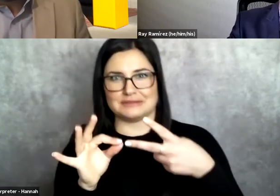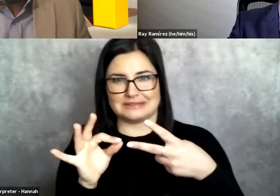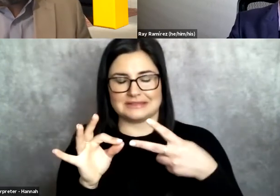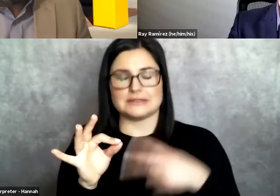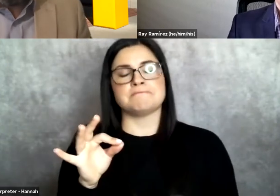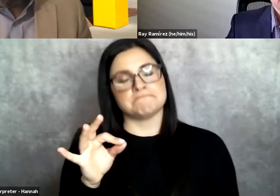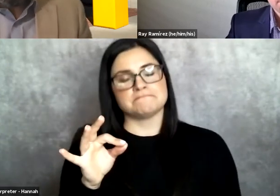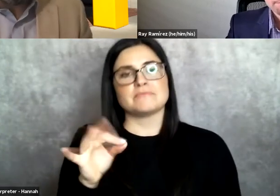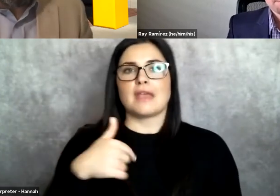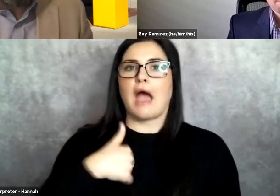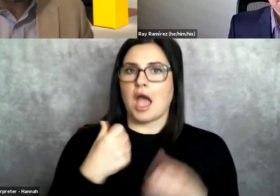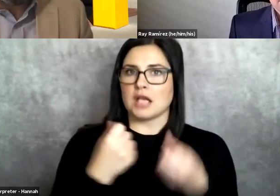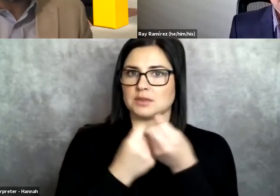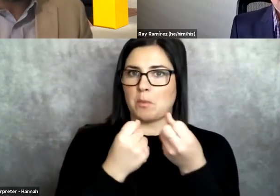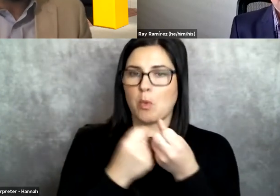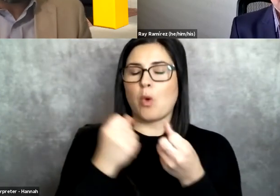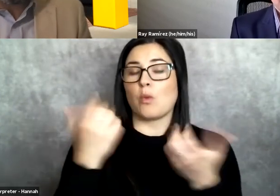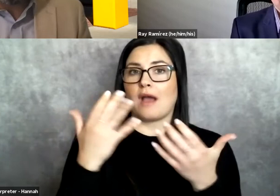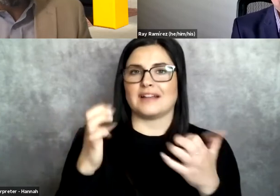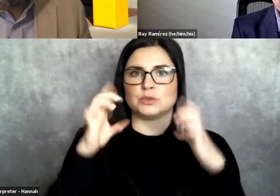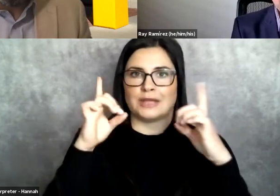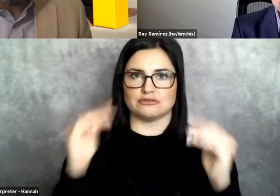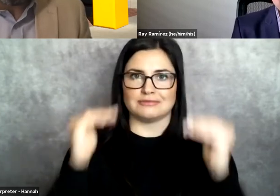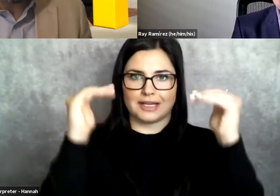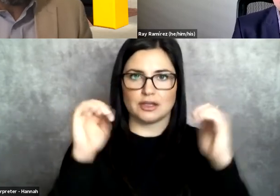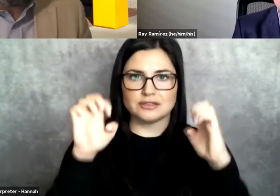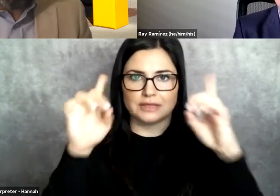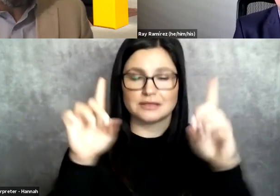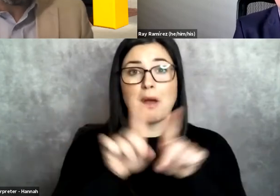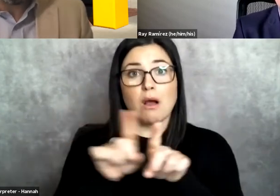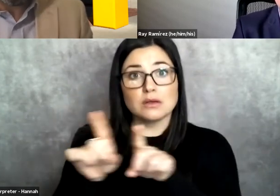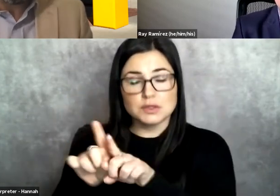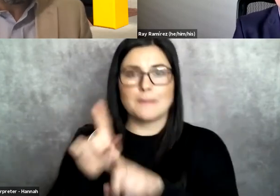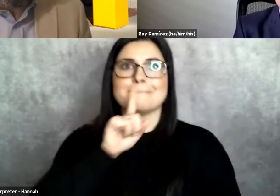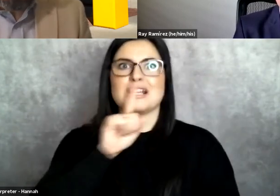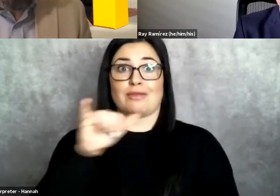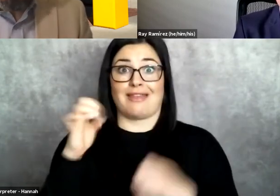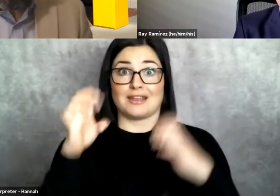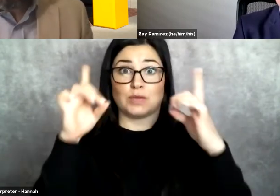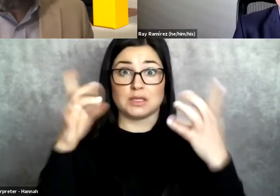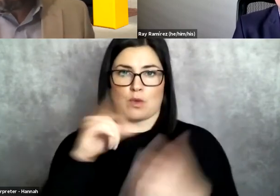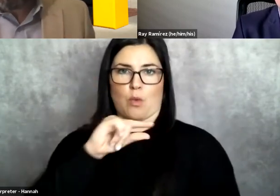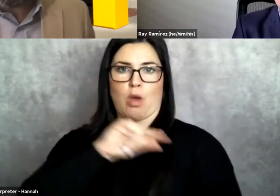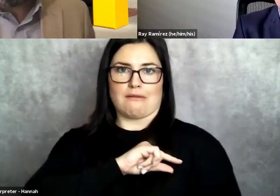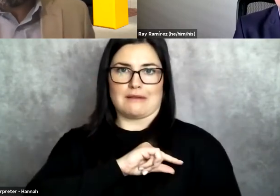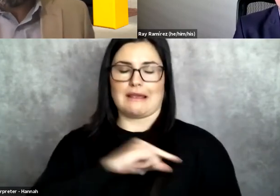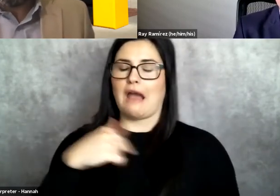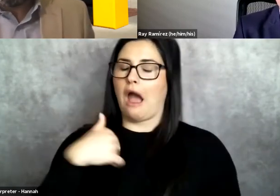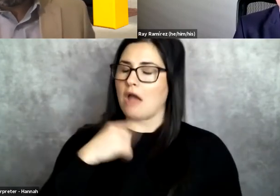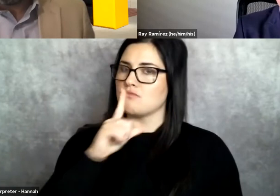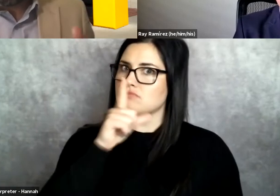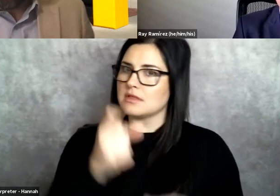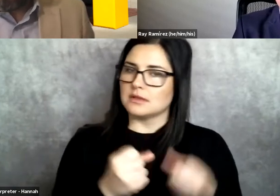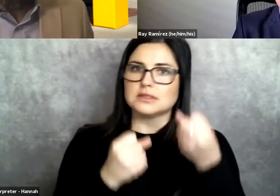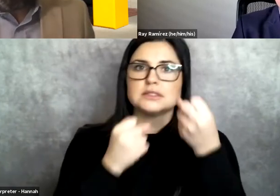I'm a big advocate for higher education, right? But also making sure that it's quality education. I'm a big advocate for